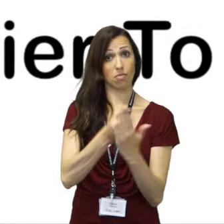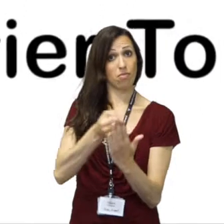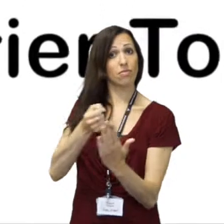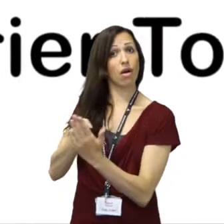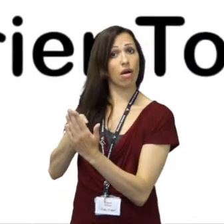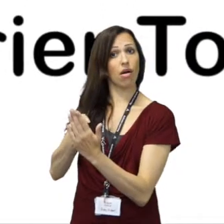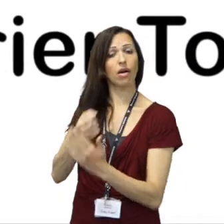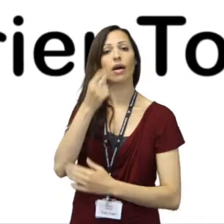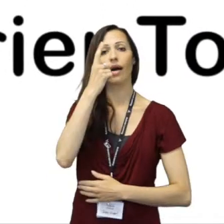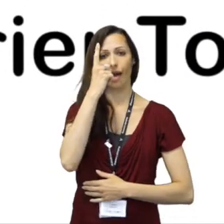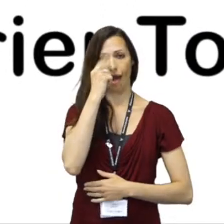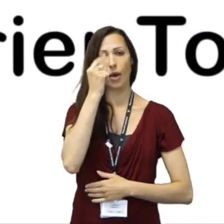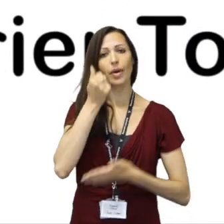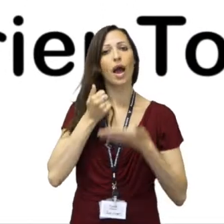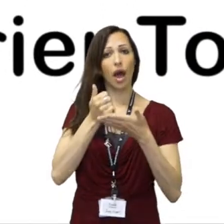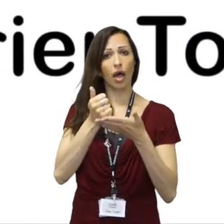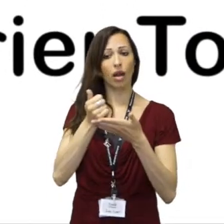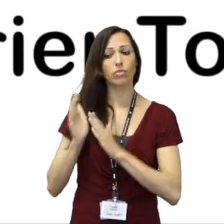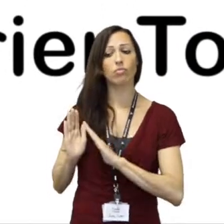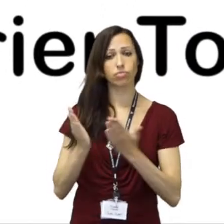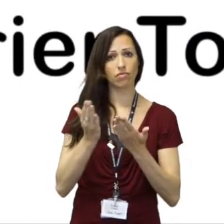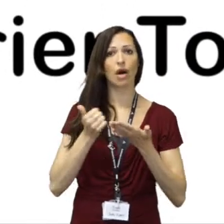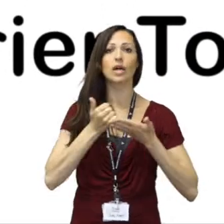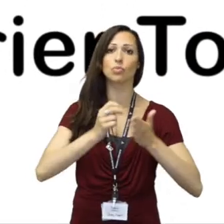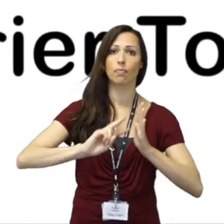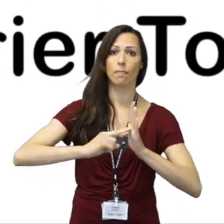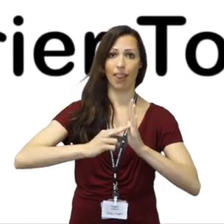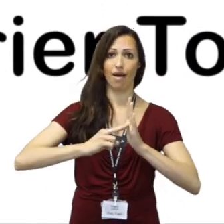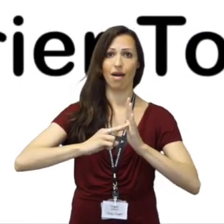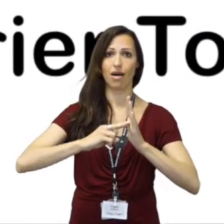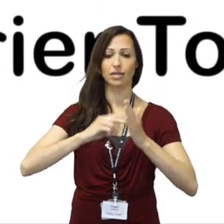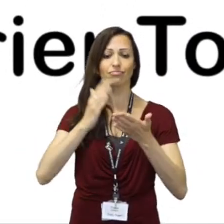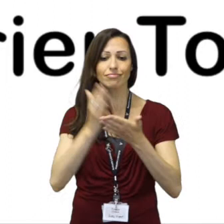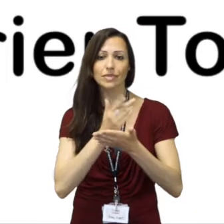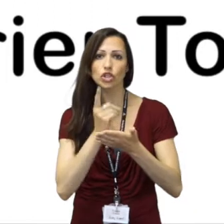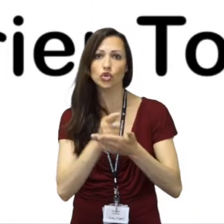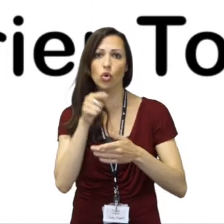help provide support and plan to help you succeed while studying with us.